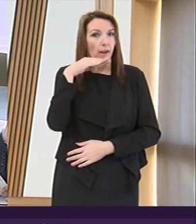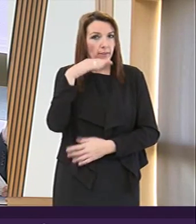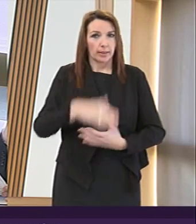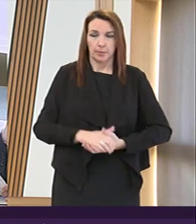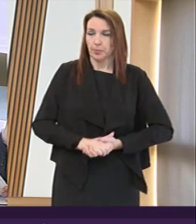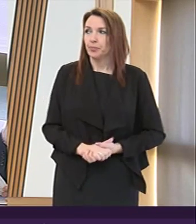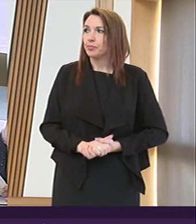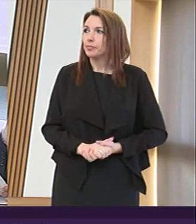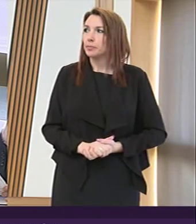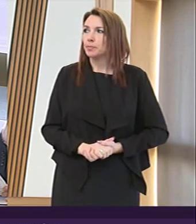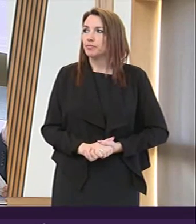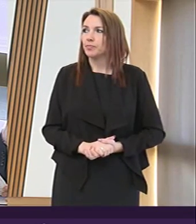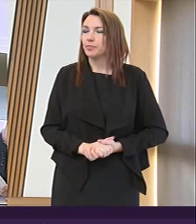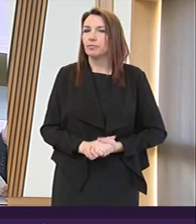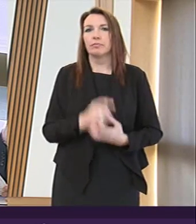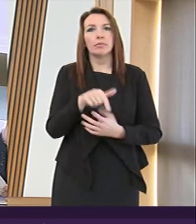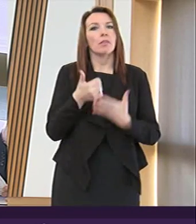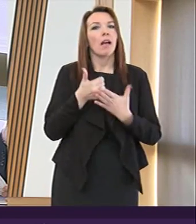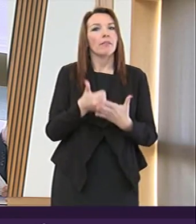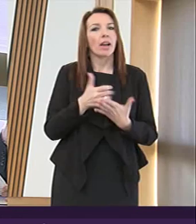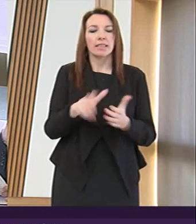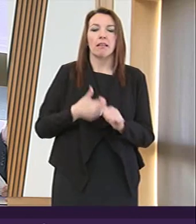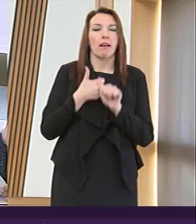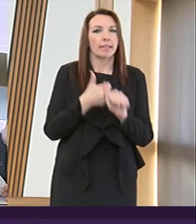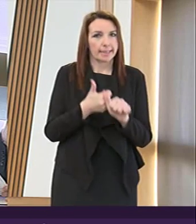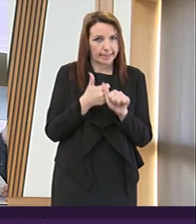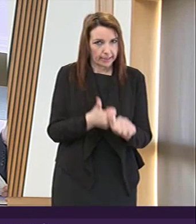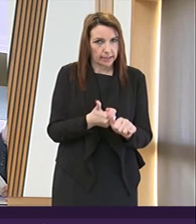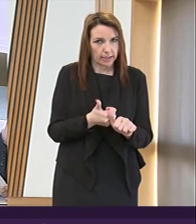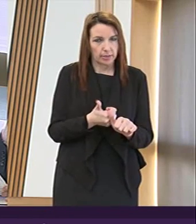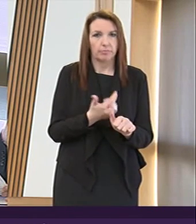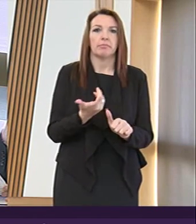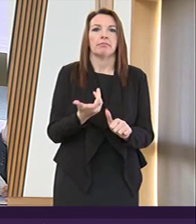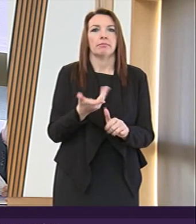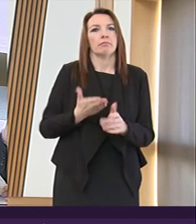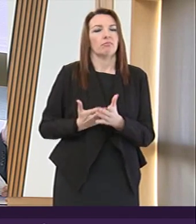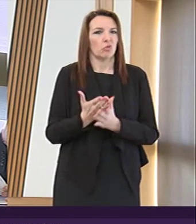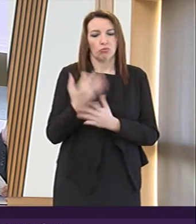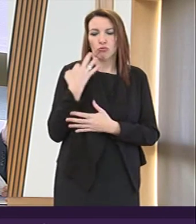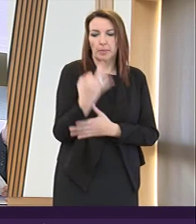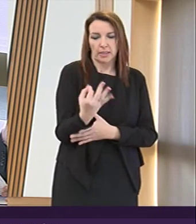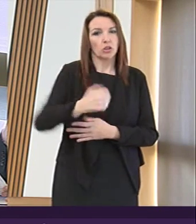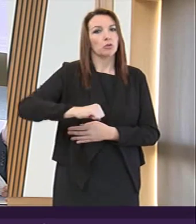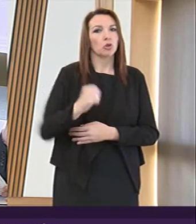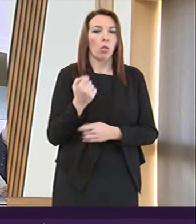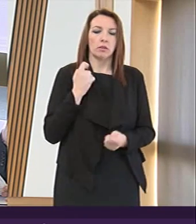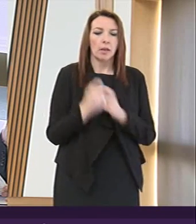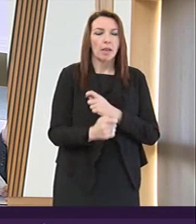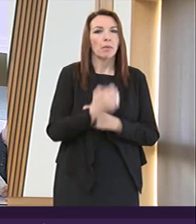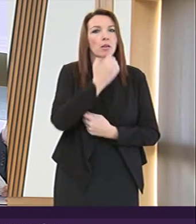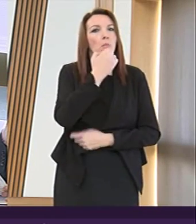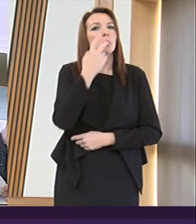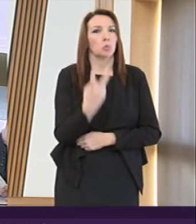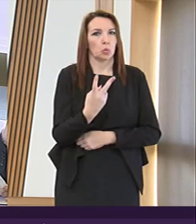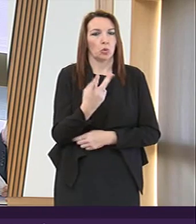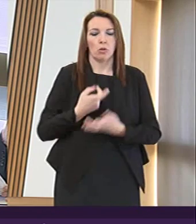the Advice and Assistance, Assistance by Way of Representation Scotland Amendment No. 2